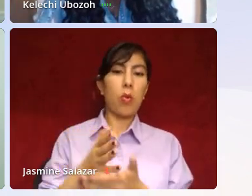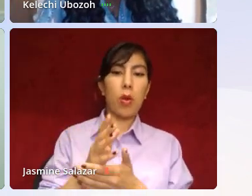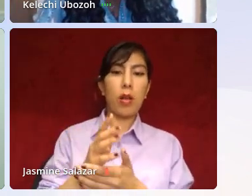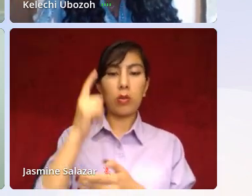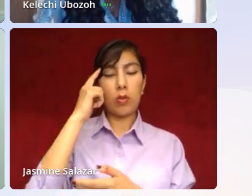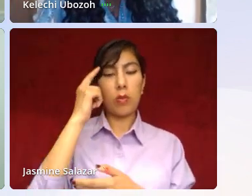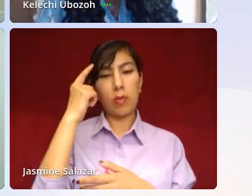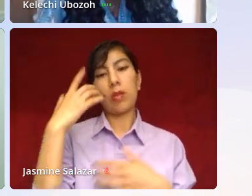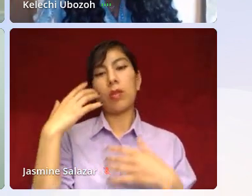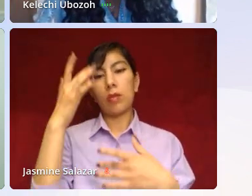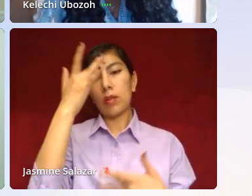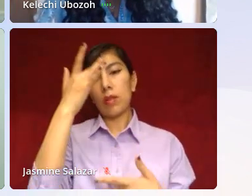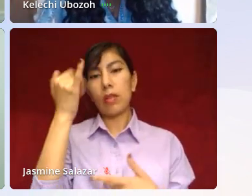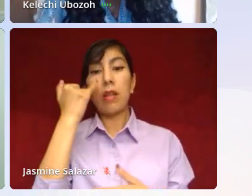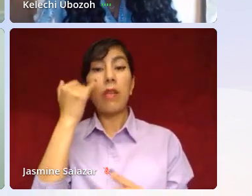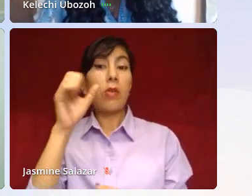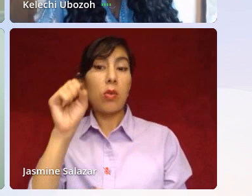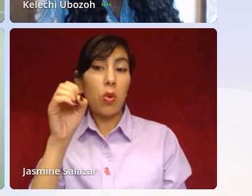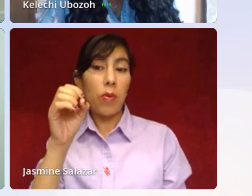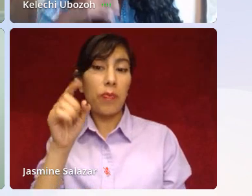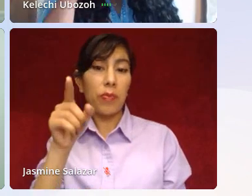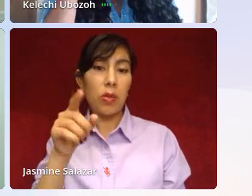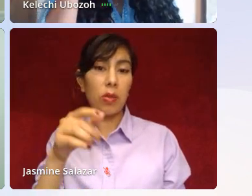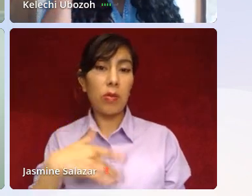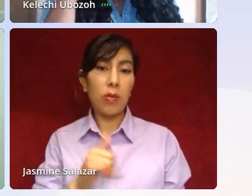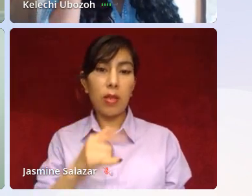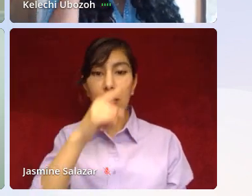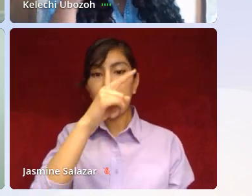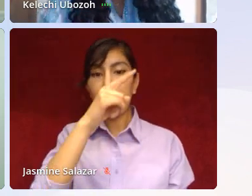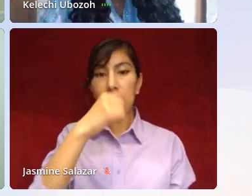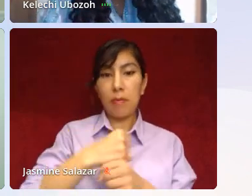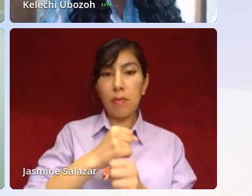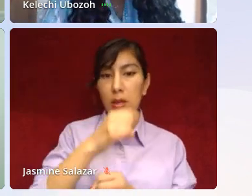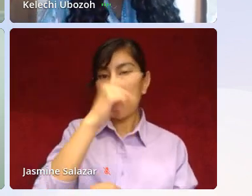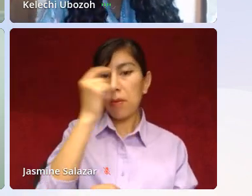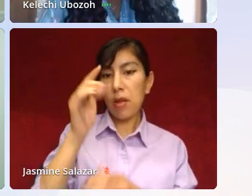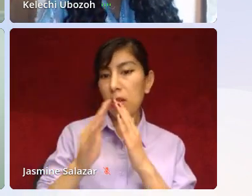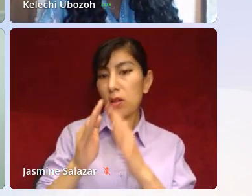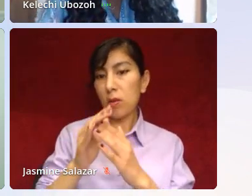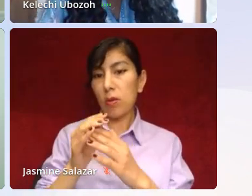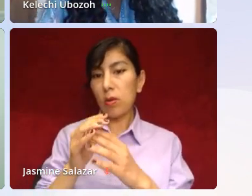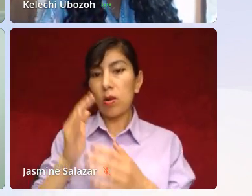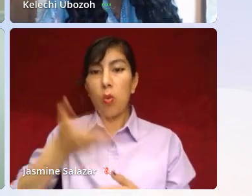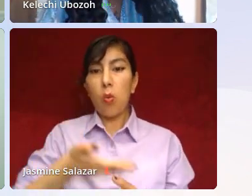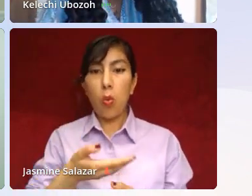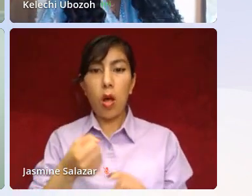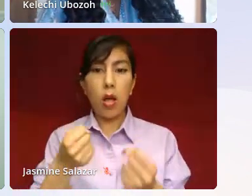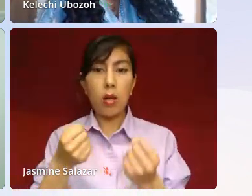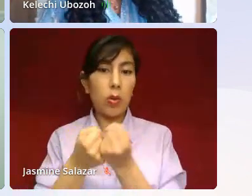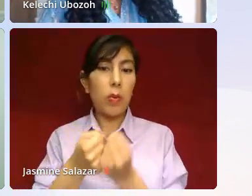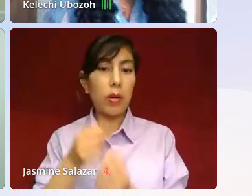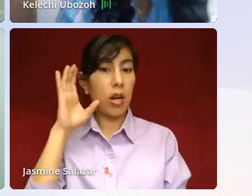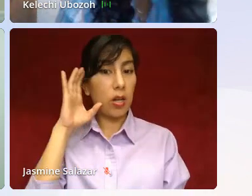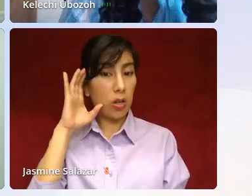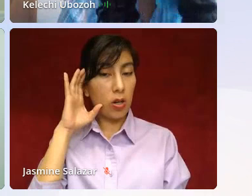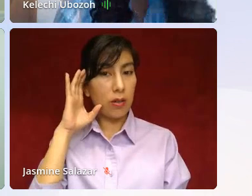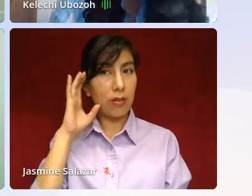do you feel that they make Black communities feel welcome, supported, and heard? Woo!